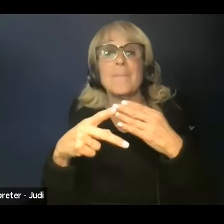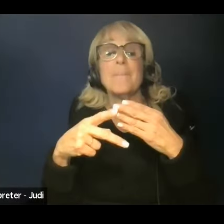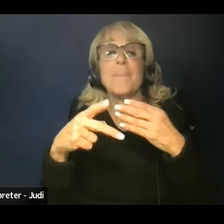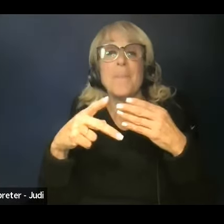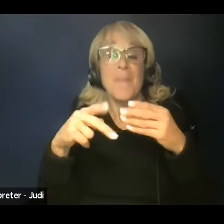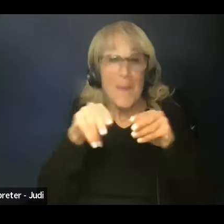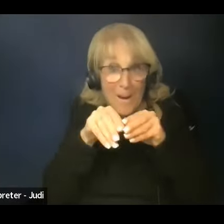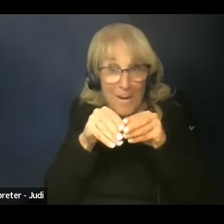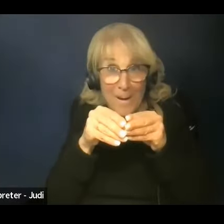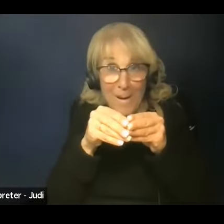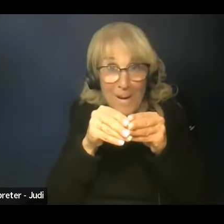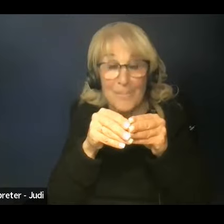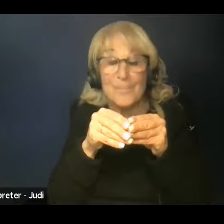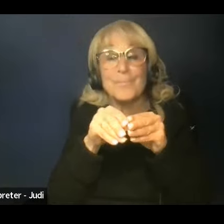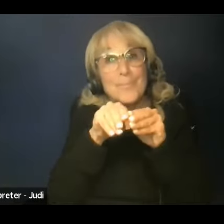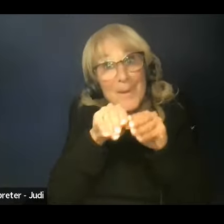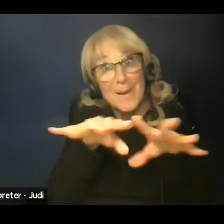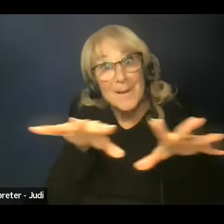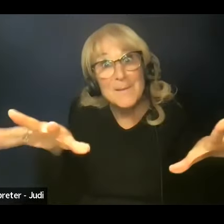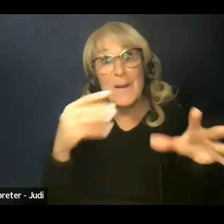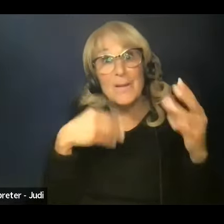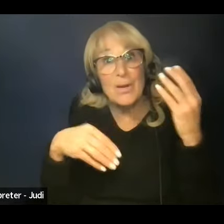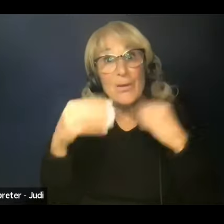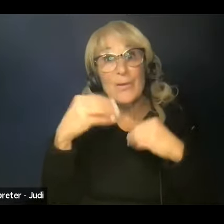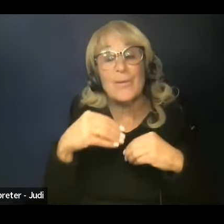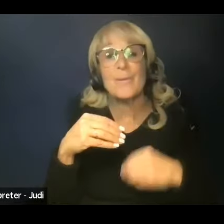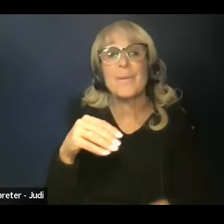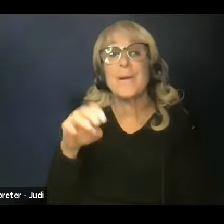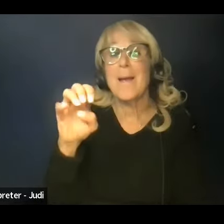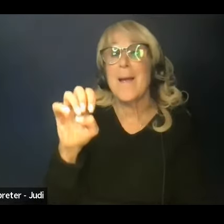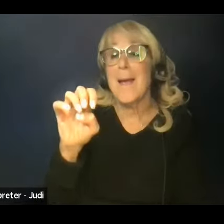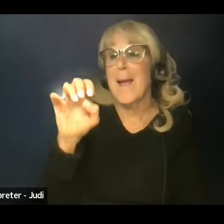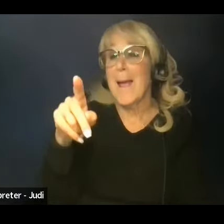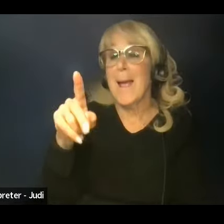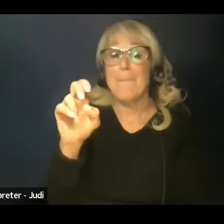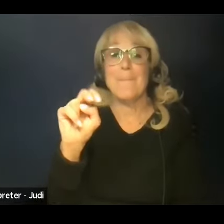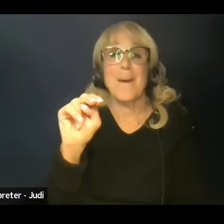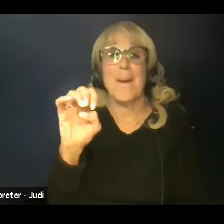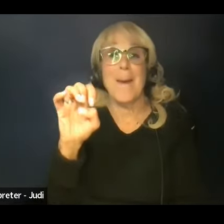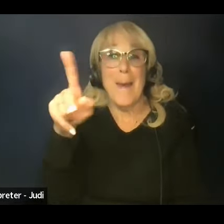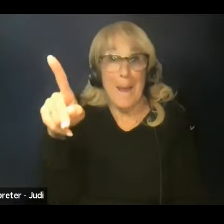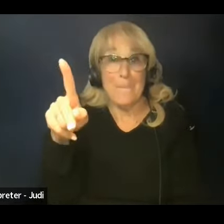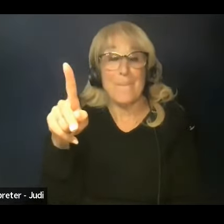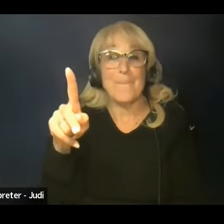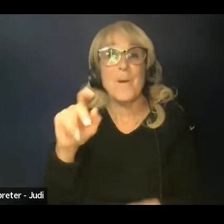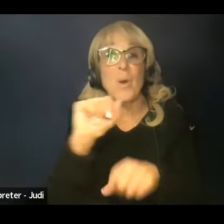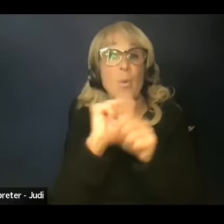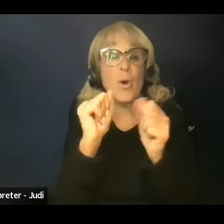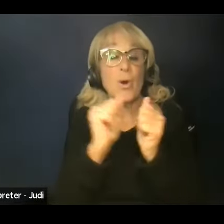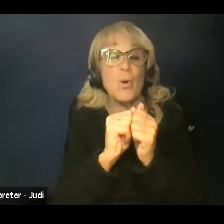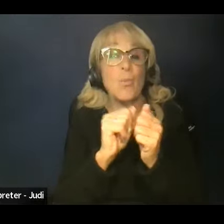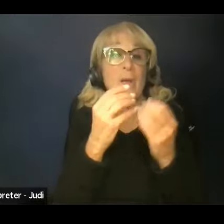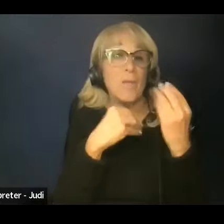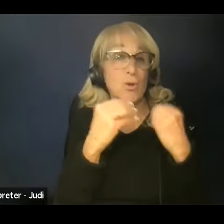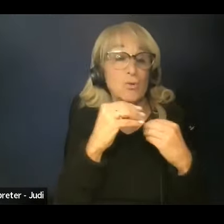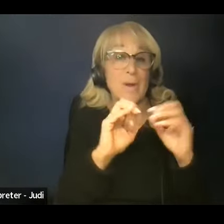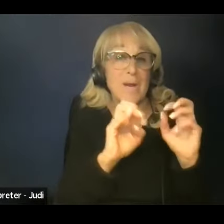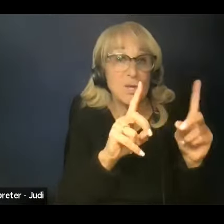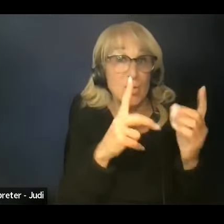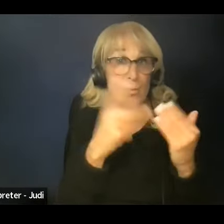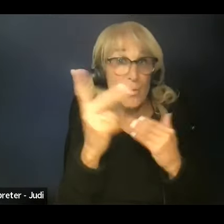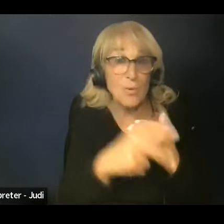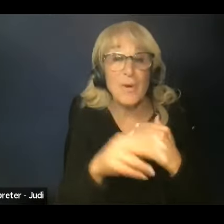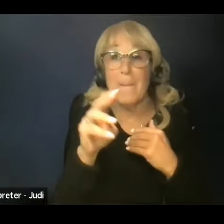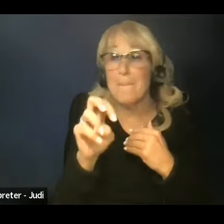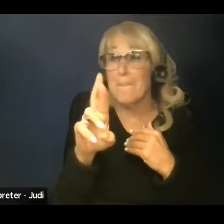Education Programs, FNEP, which most of us know it as FNEP. In addition to working with the Nutrition Education Programs, Mr. McDonald